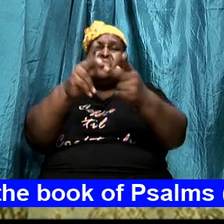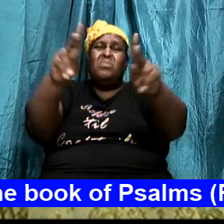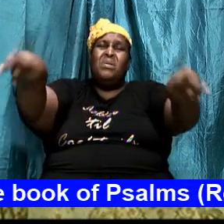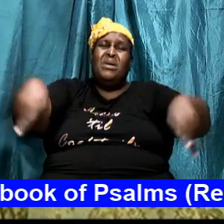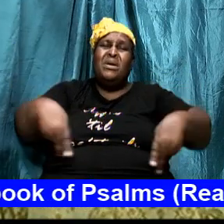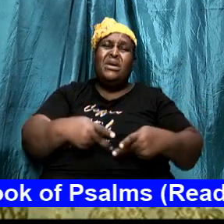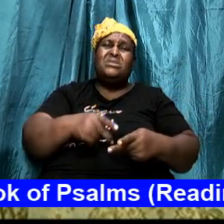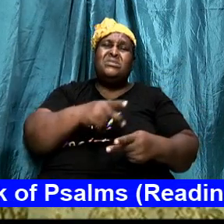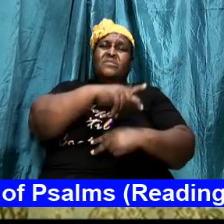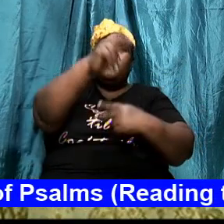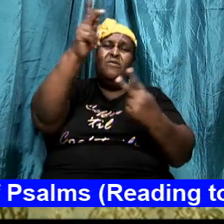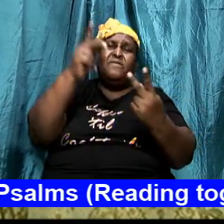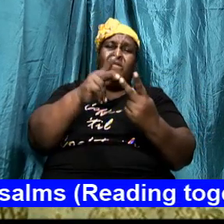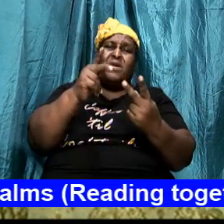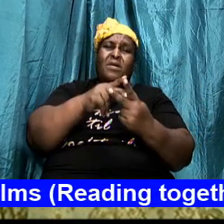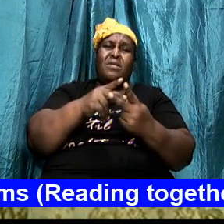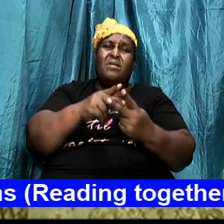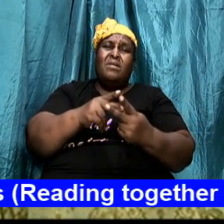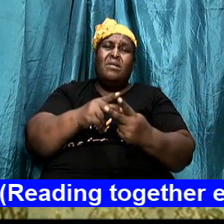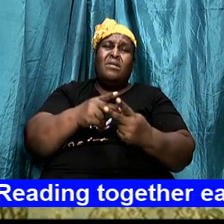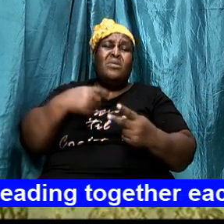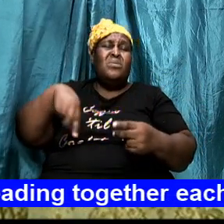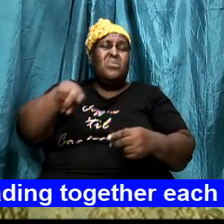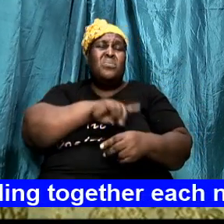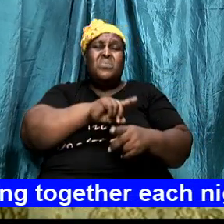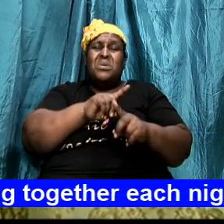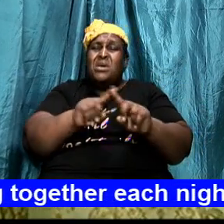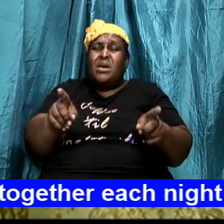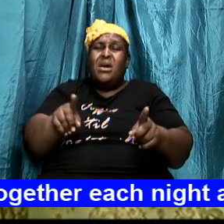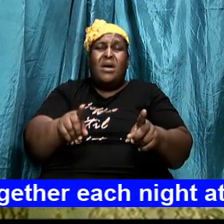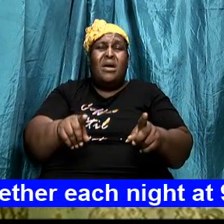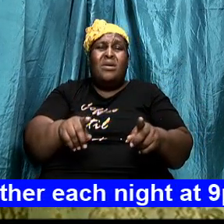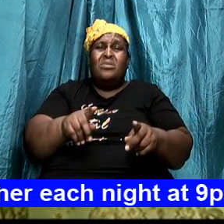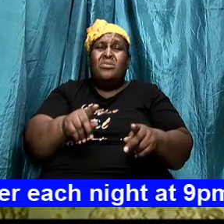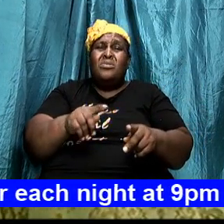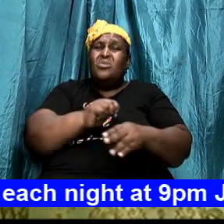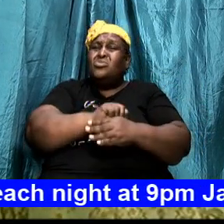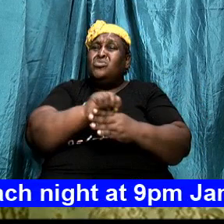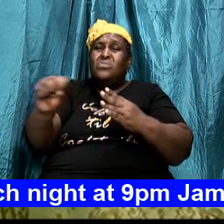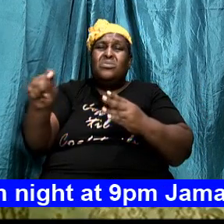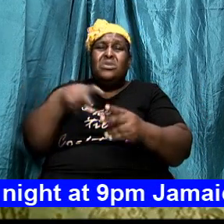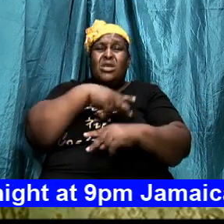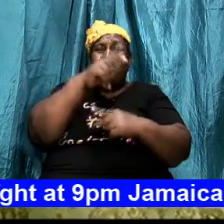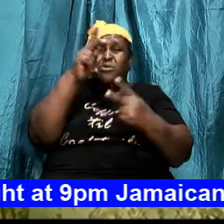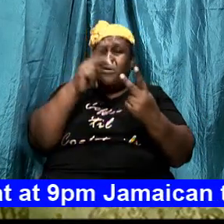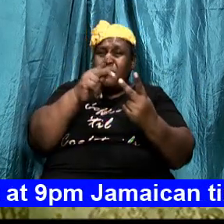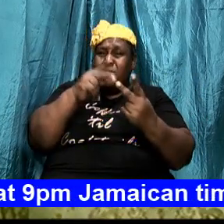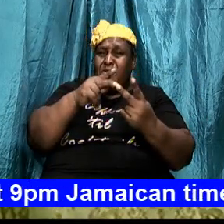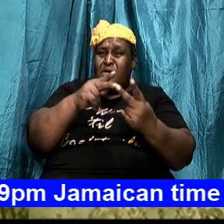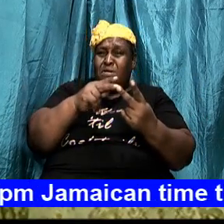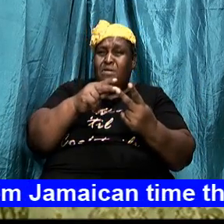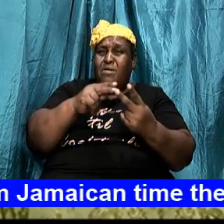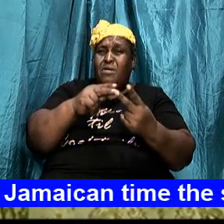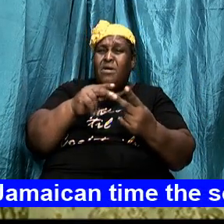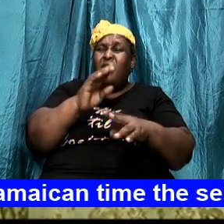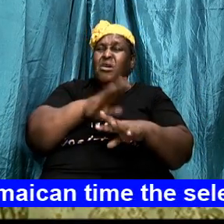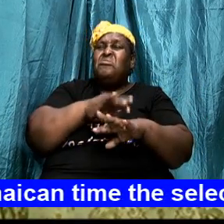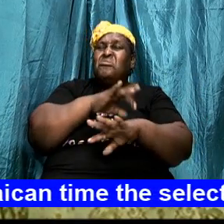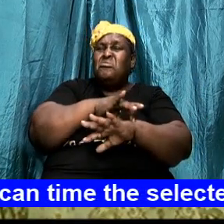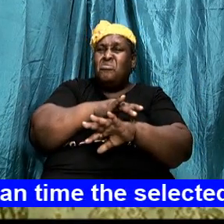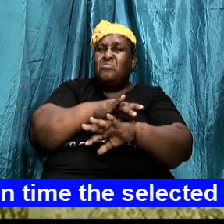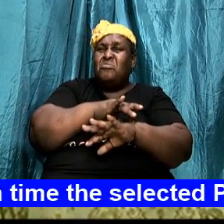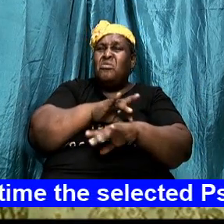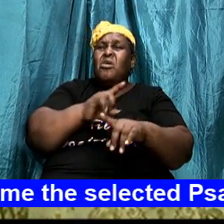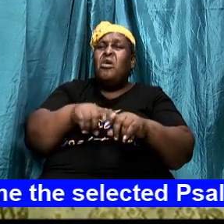cannot be totally perfect while we are on earth but God is trying to bring us to a place where we can